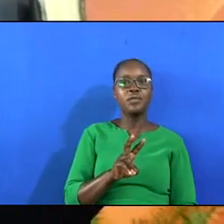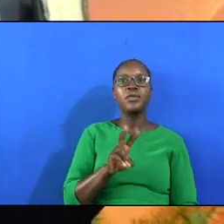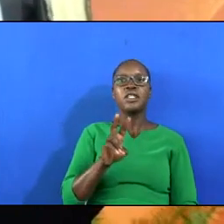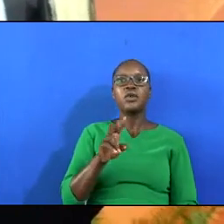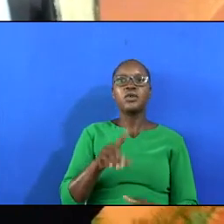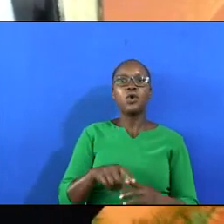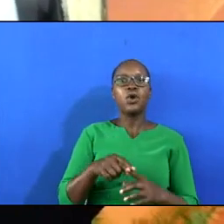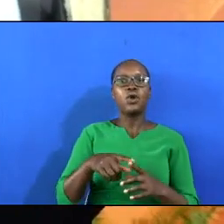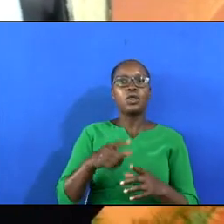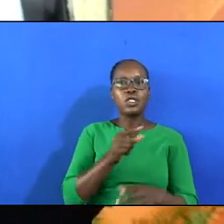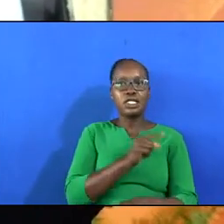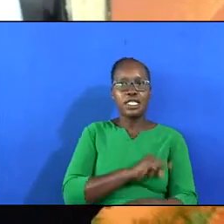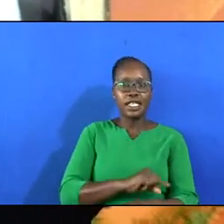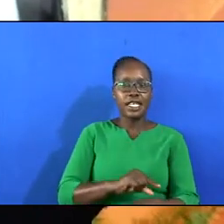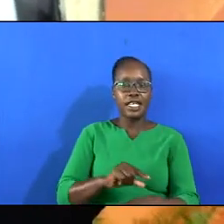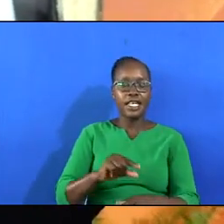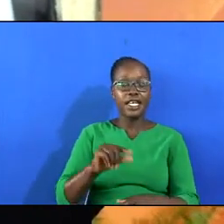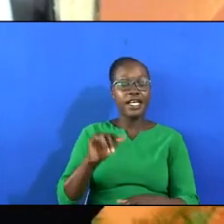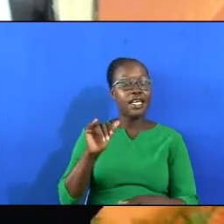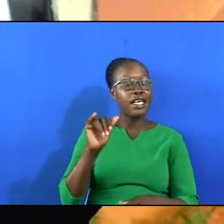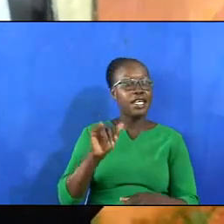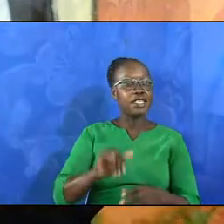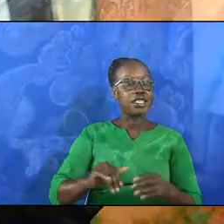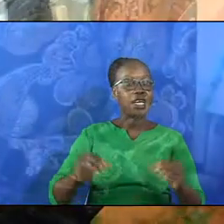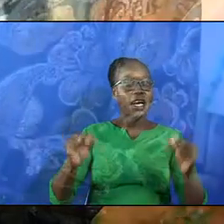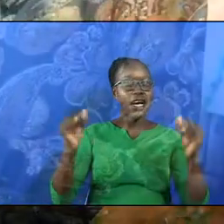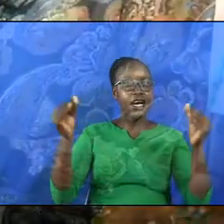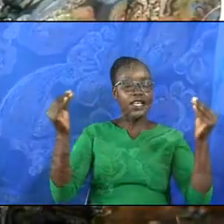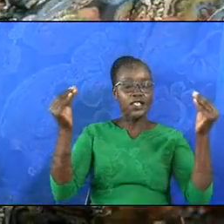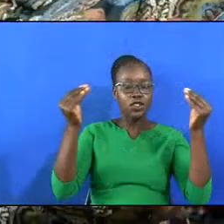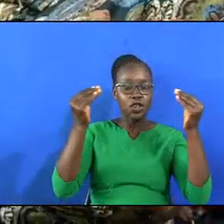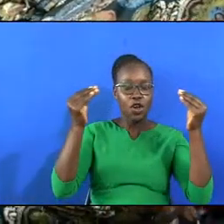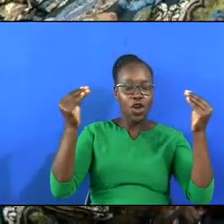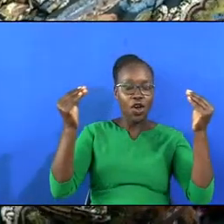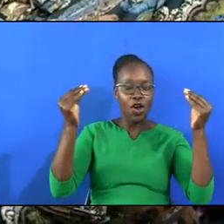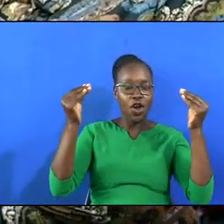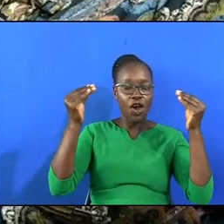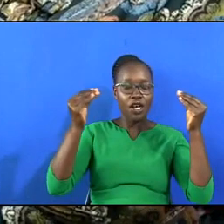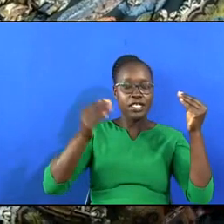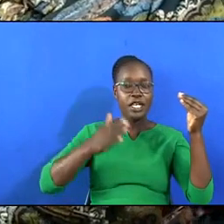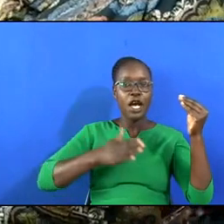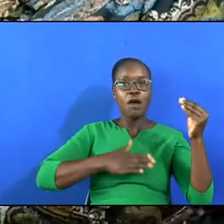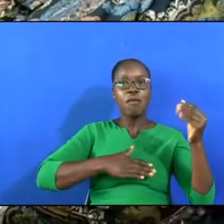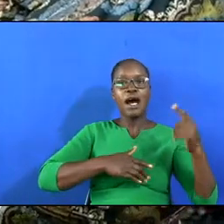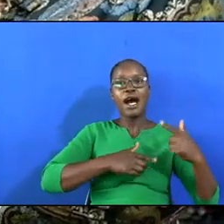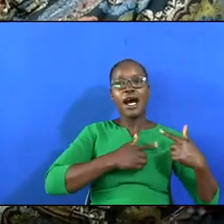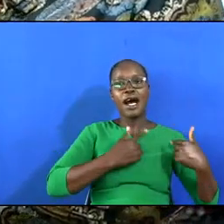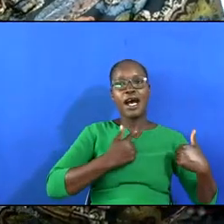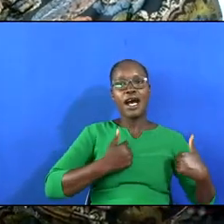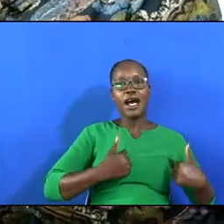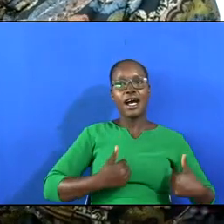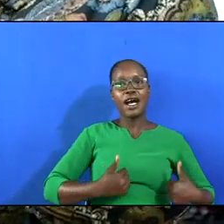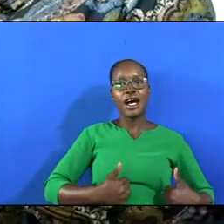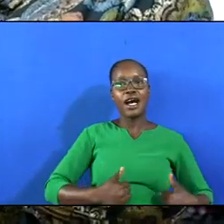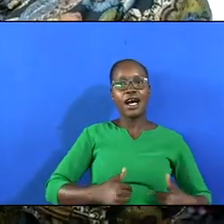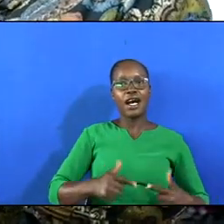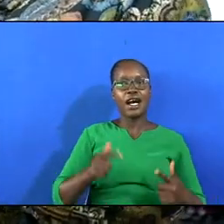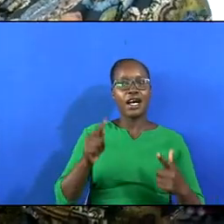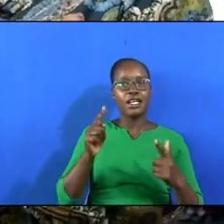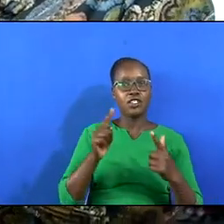T'was grace that taught my